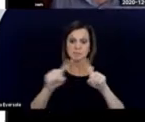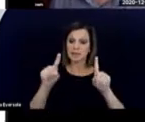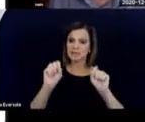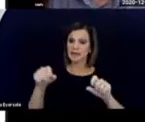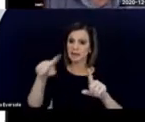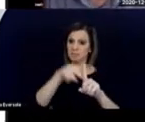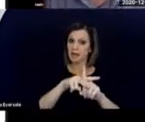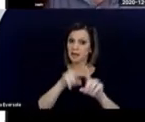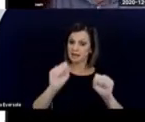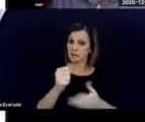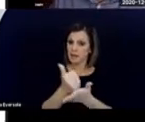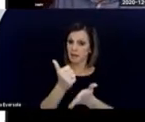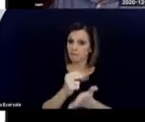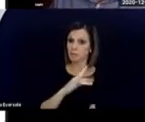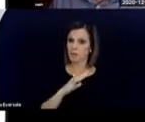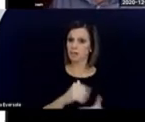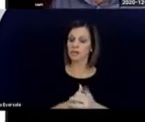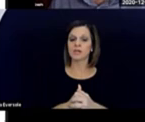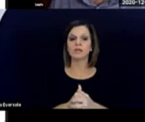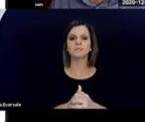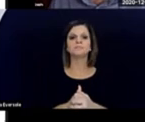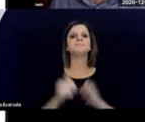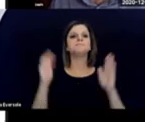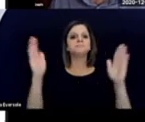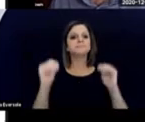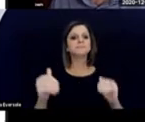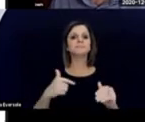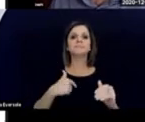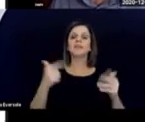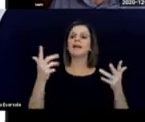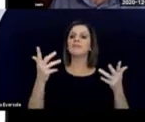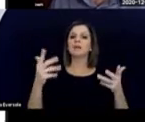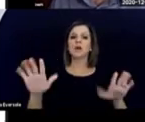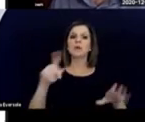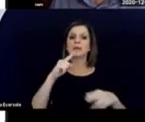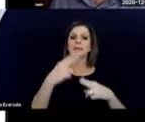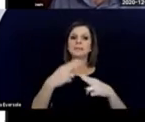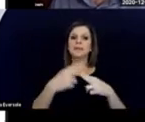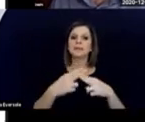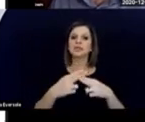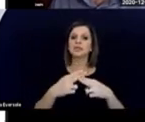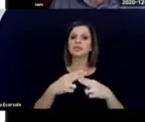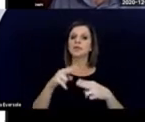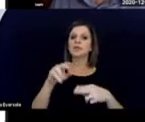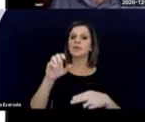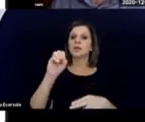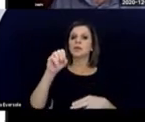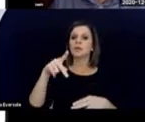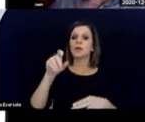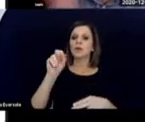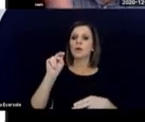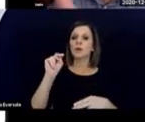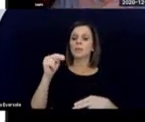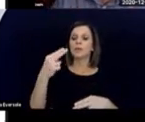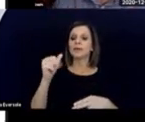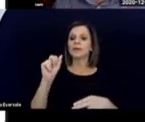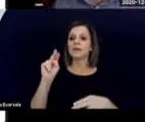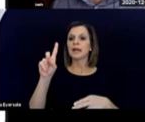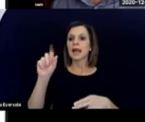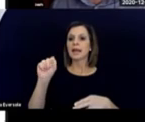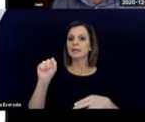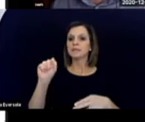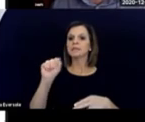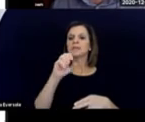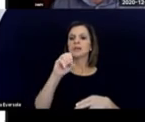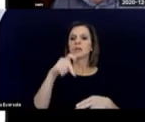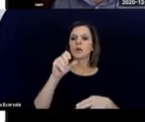I've already mentioned open hands, open access, but this is a link to